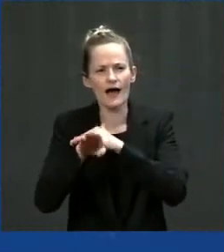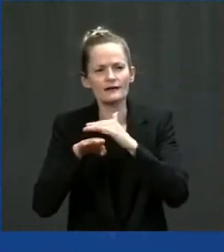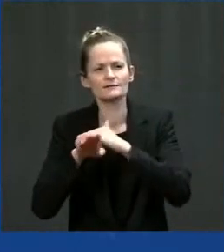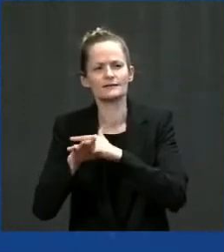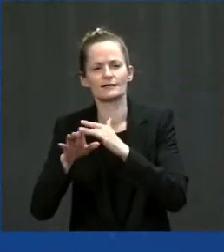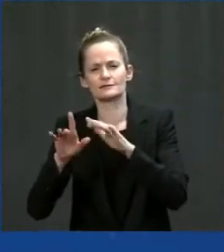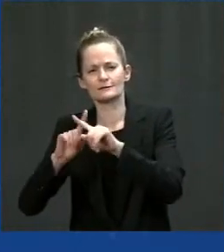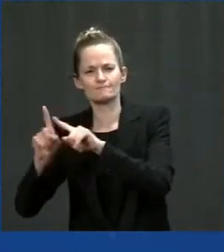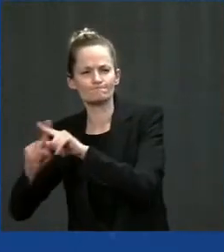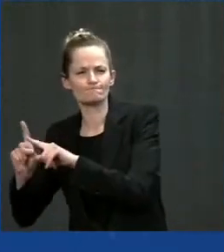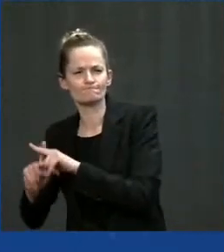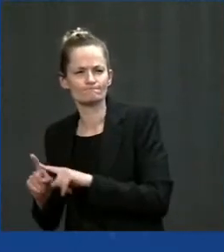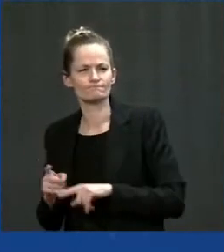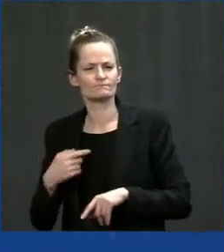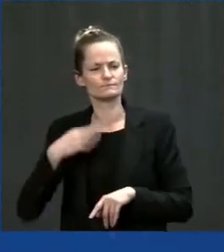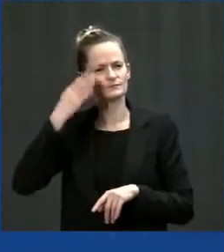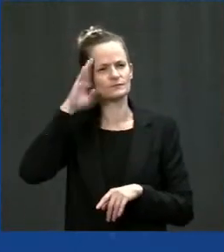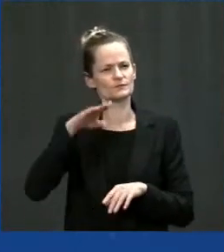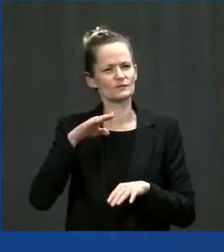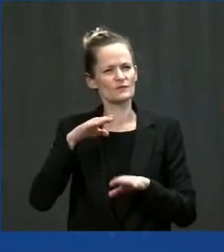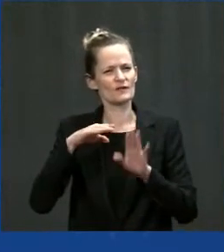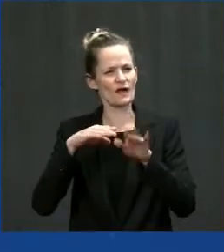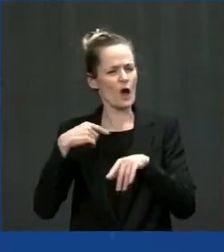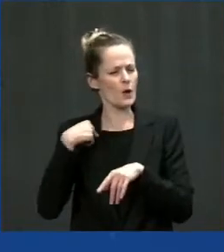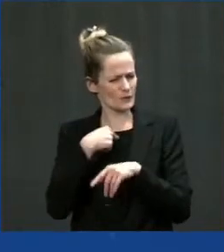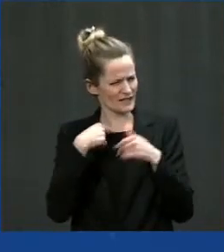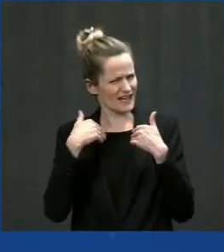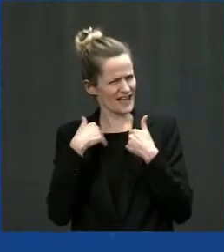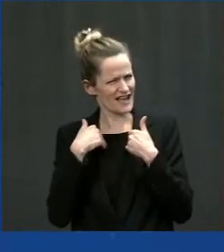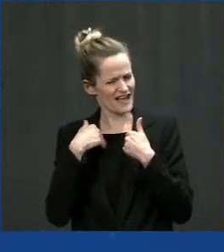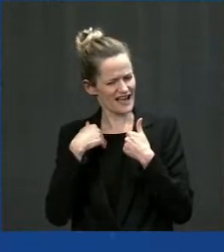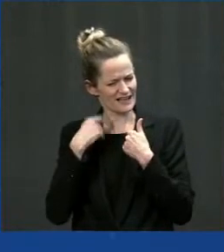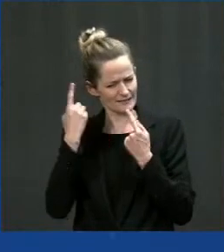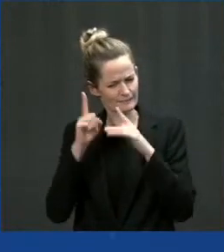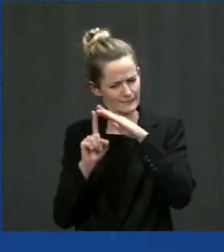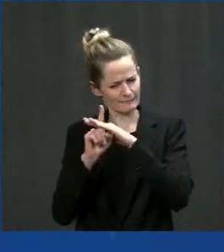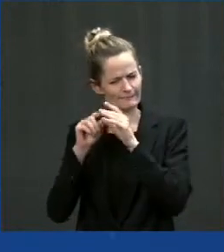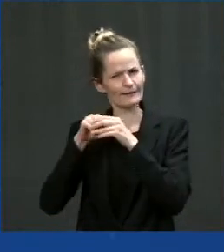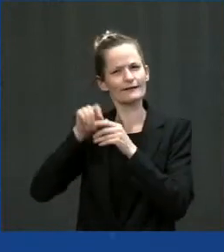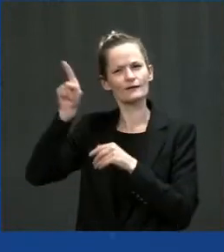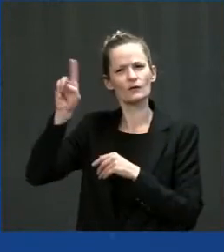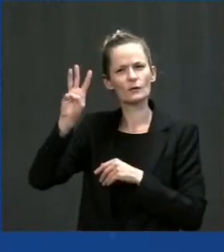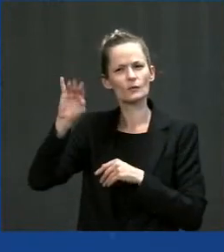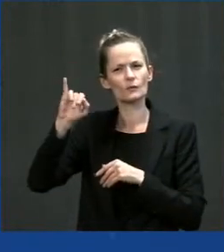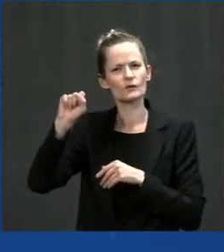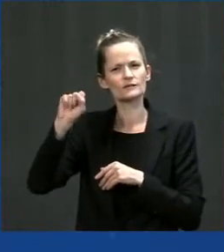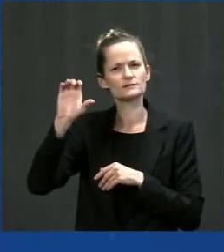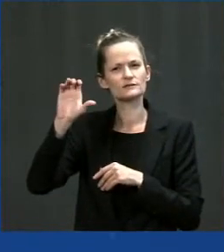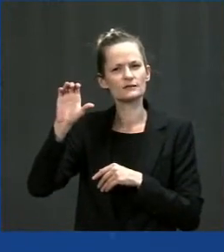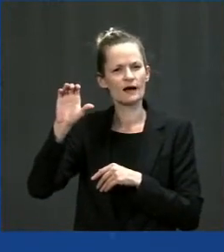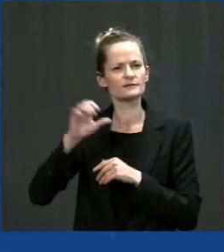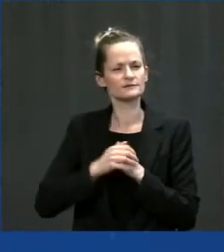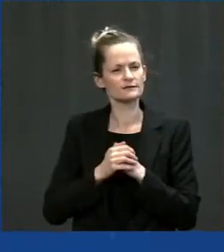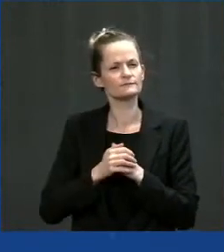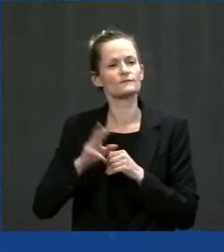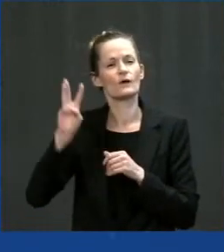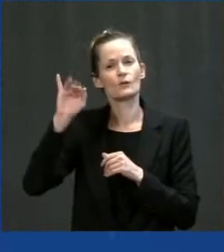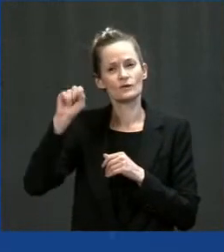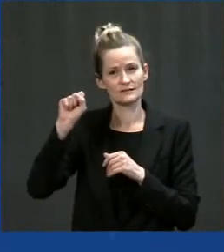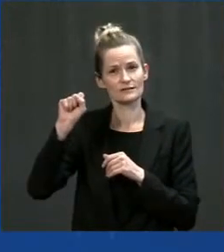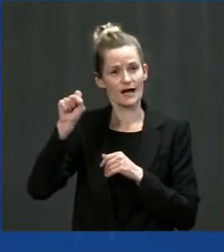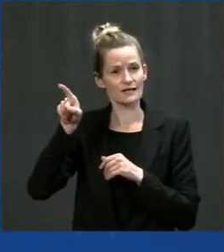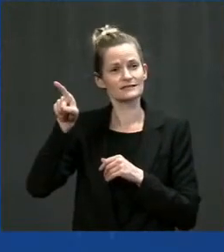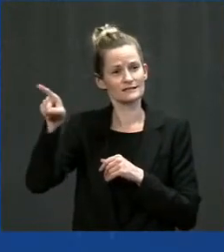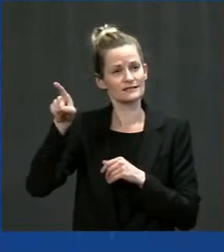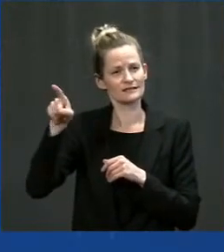And I was talking to a group of folks in a factory. And and then I spoke afterwards. And they showed me around. There were about a couple hundred